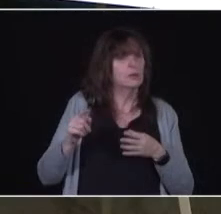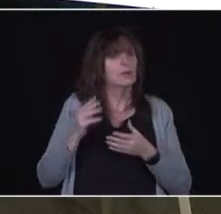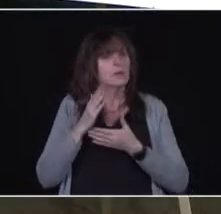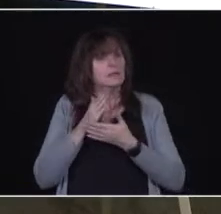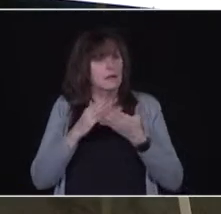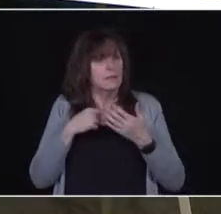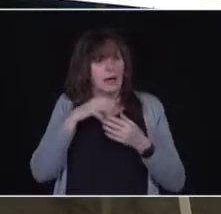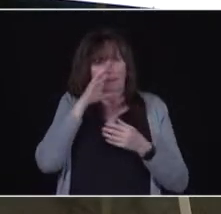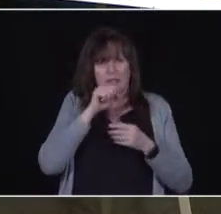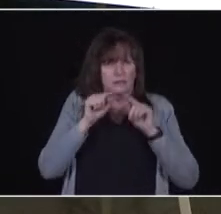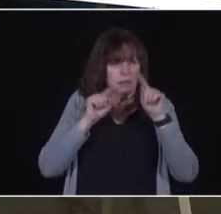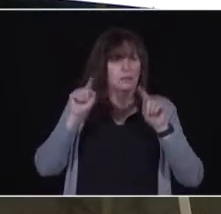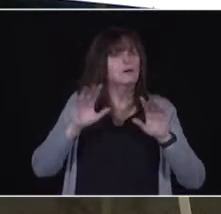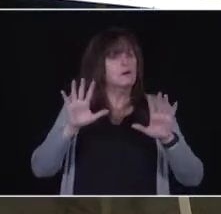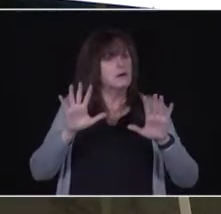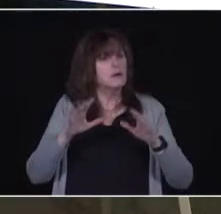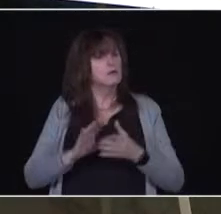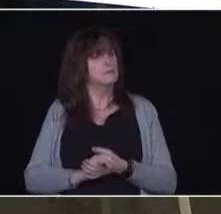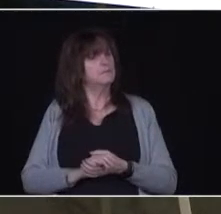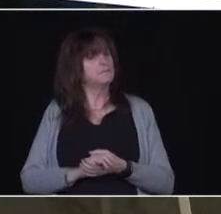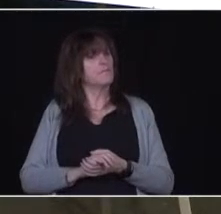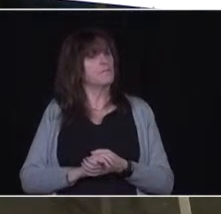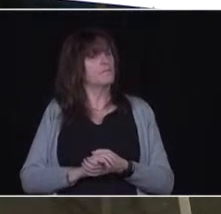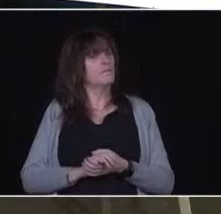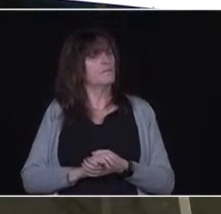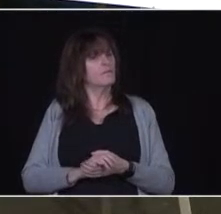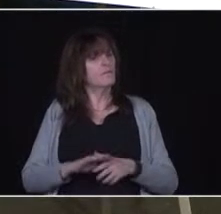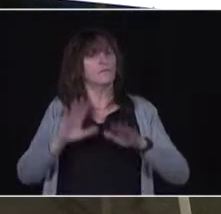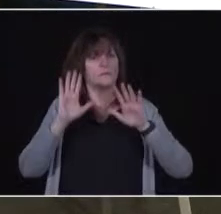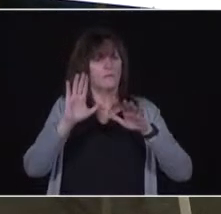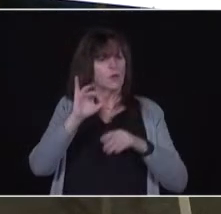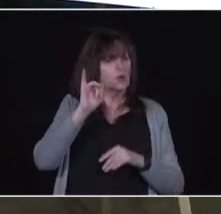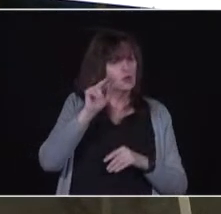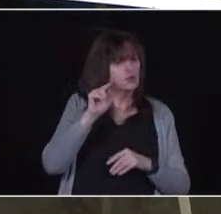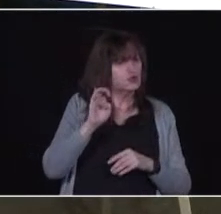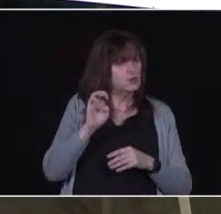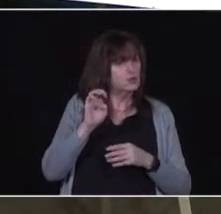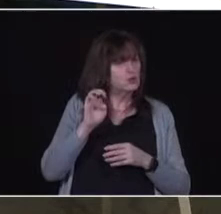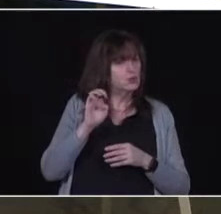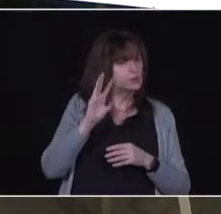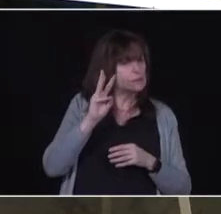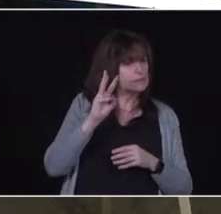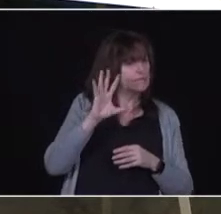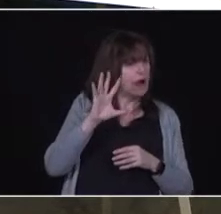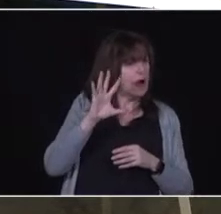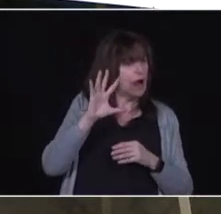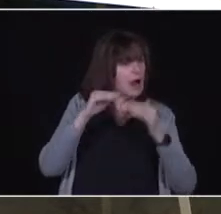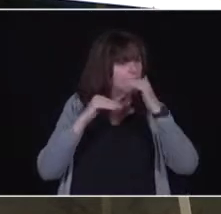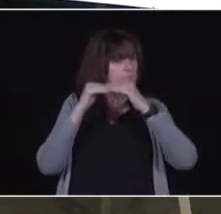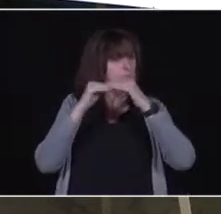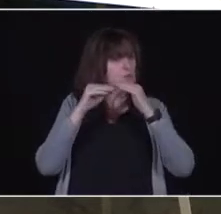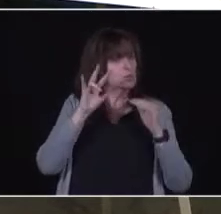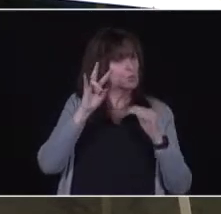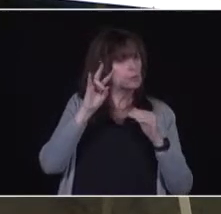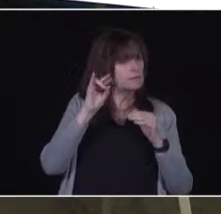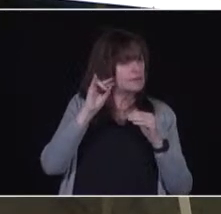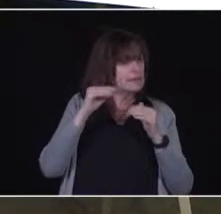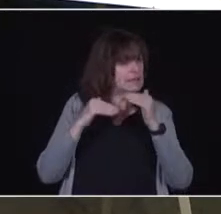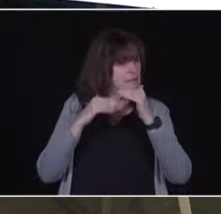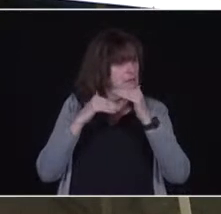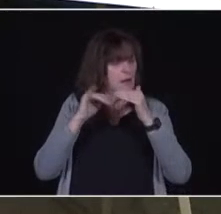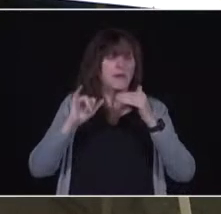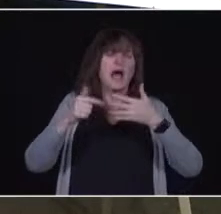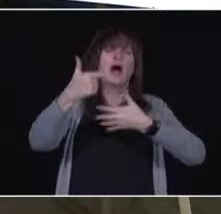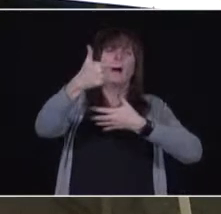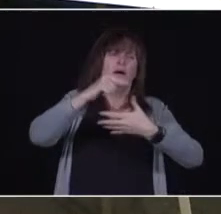30 75. The will to 70 and then the first week of July, 60 and upwards from there. those are the brackets and when we see them going